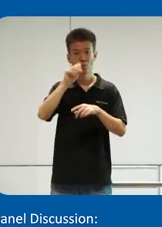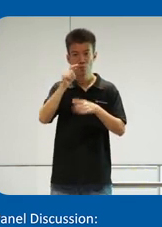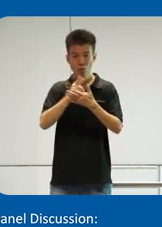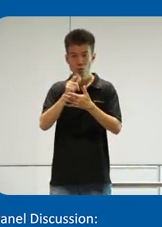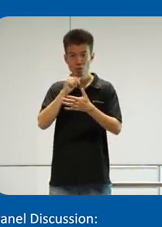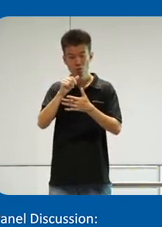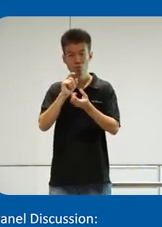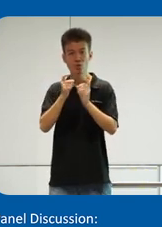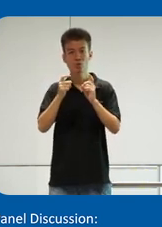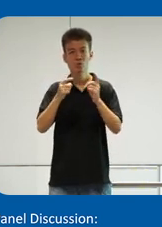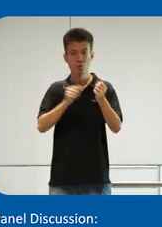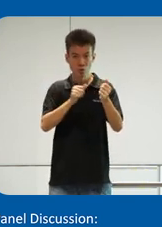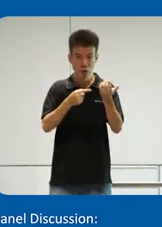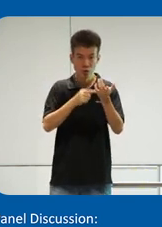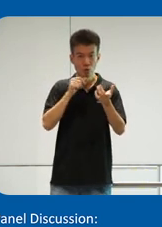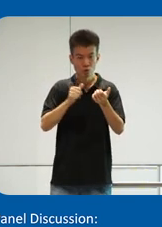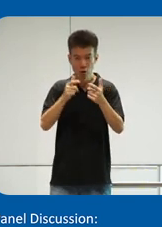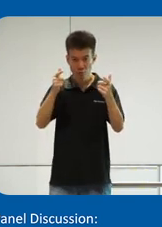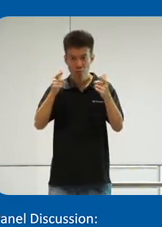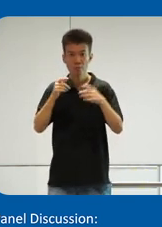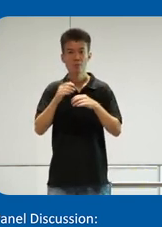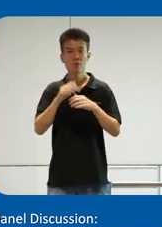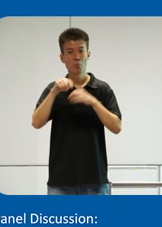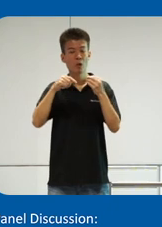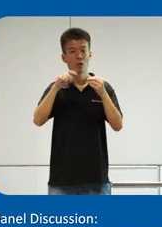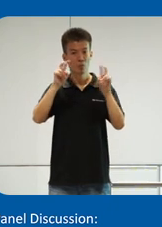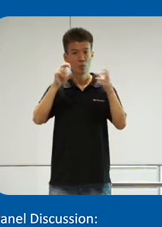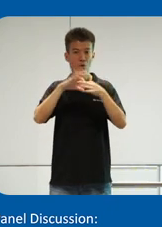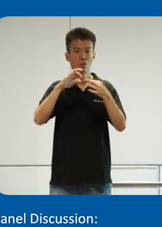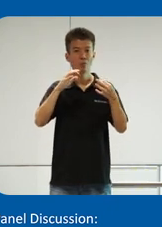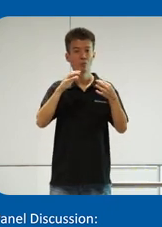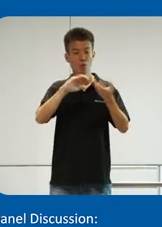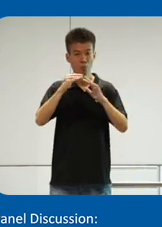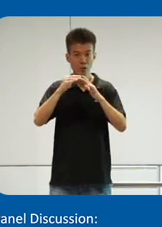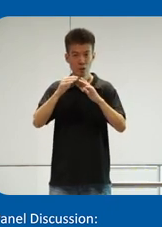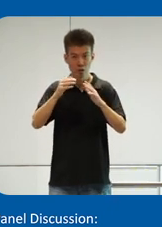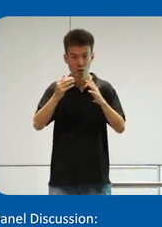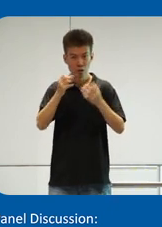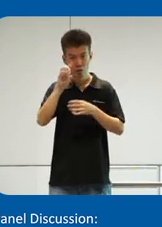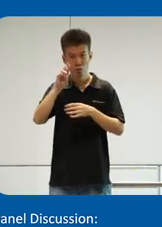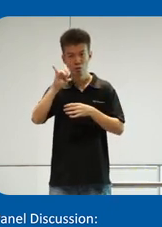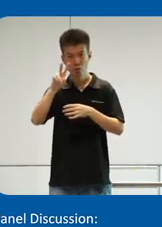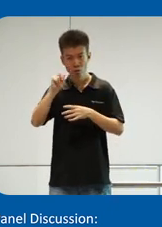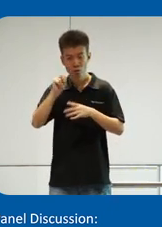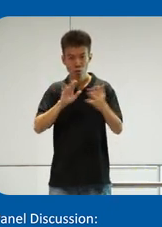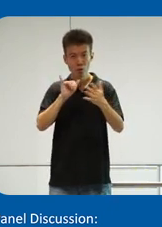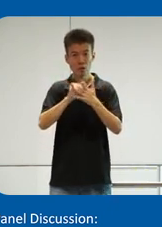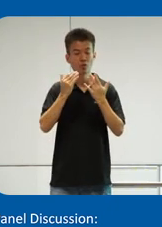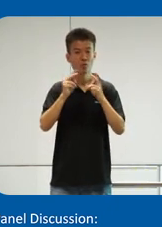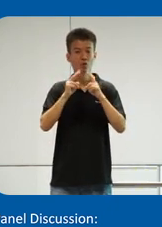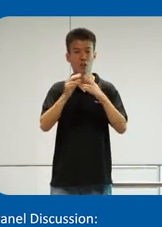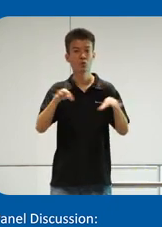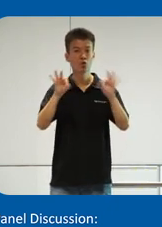chasing technology. We were chasing something bigger. It's about adopting a community-driven approach. And this forum is very crucial,